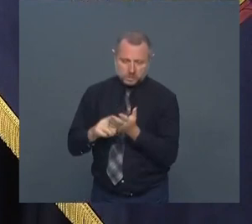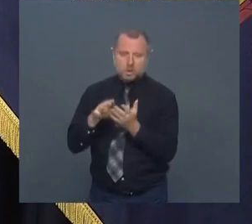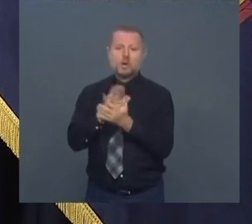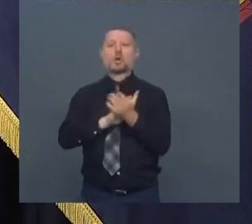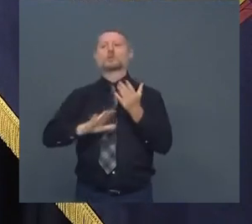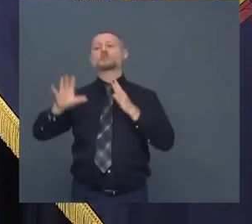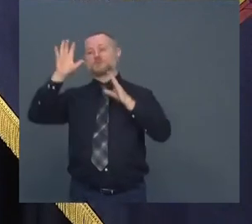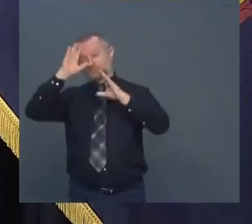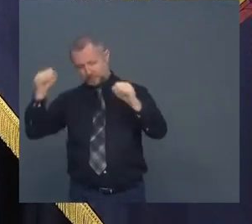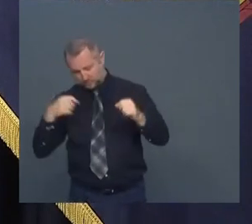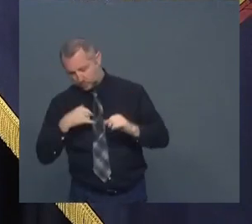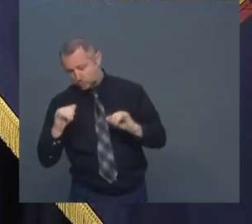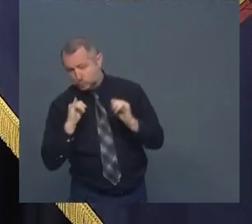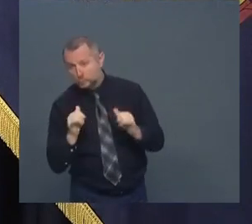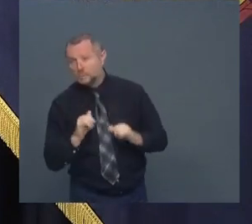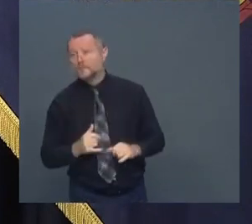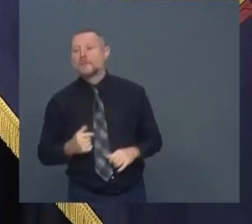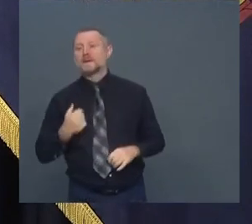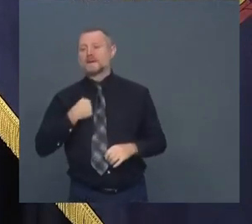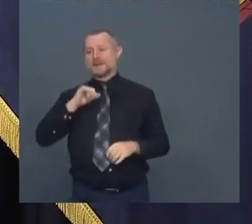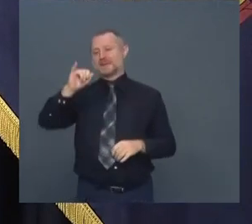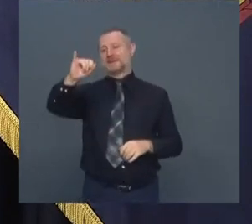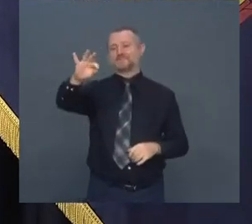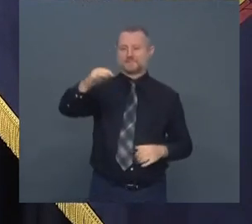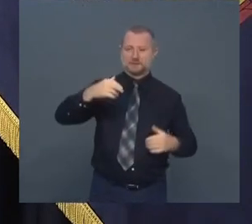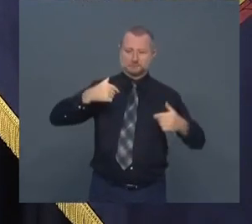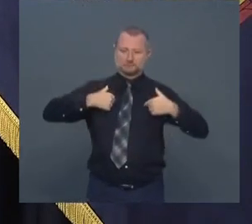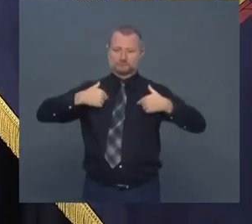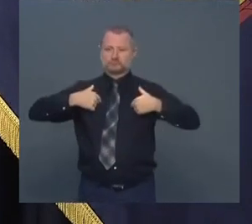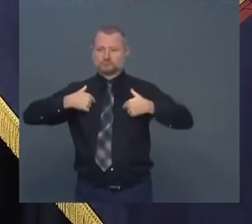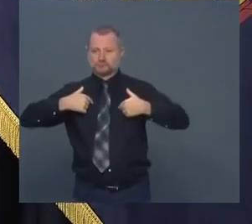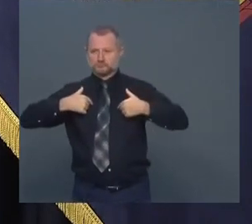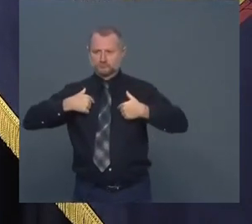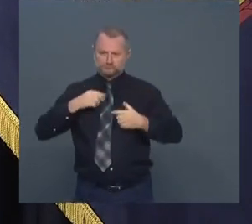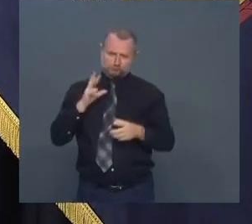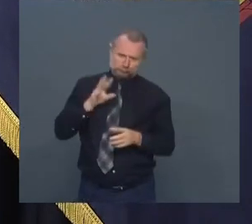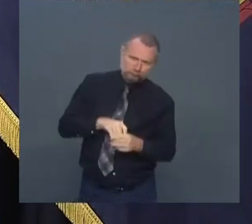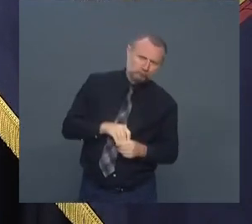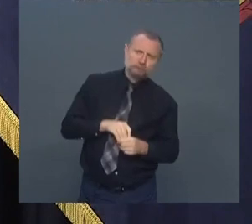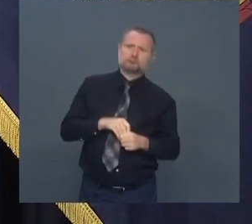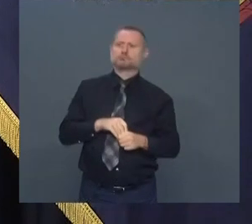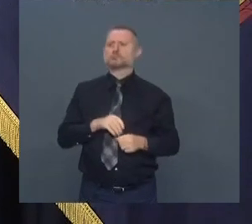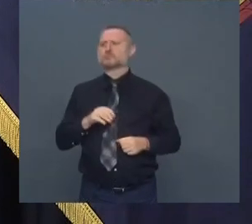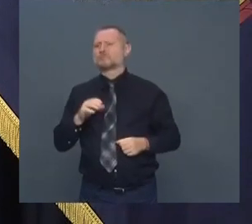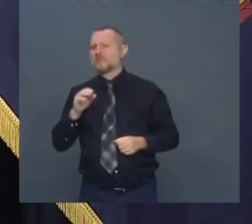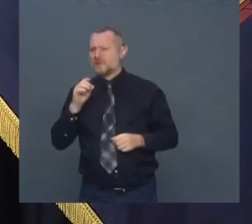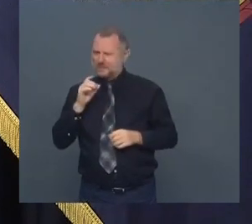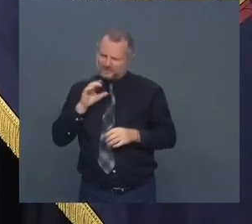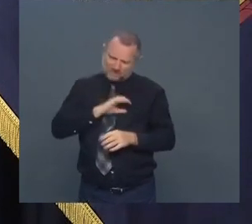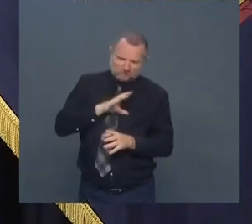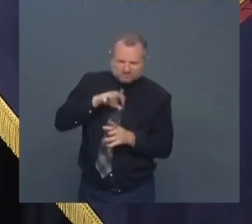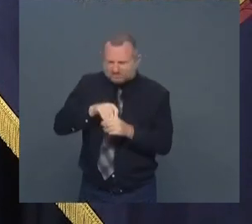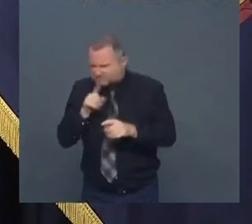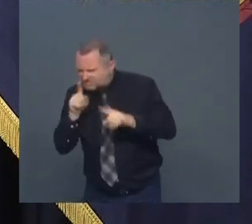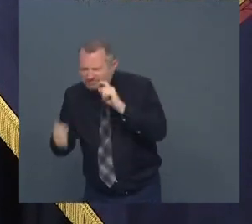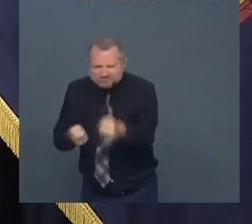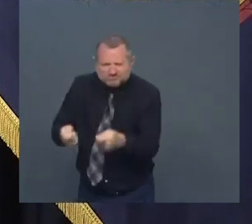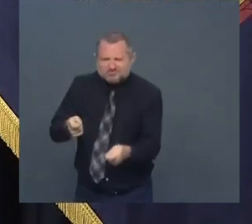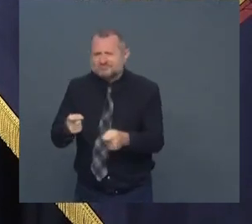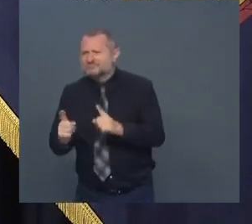if I do the enforcement that is politically difficult